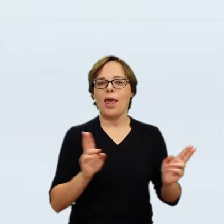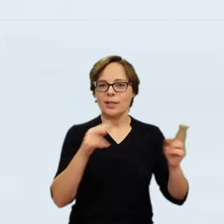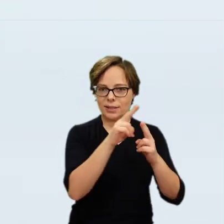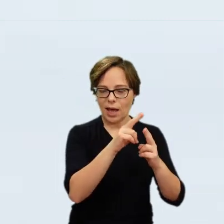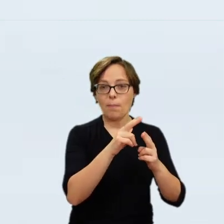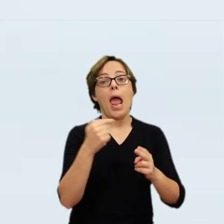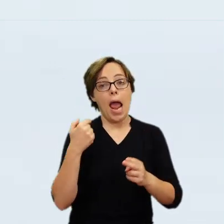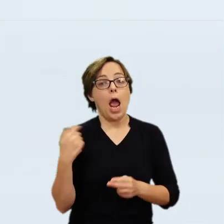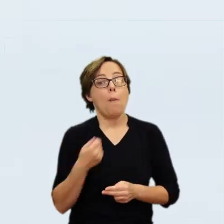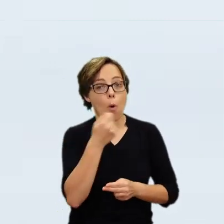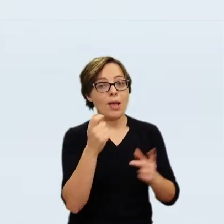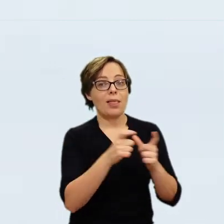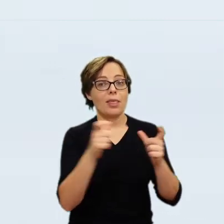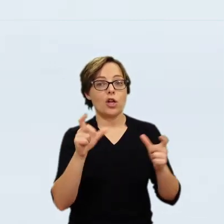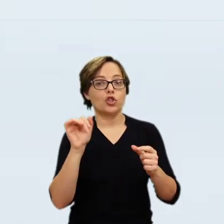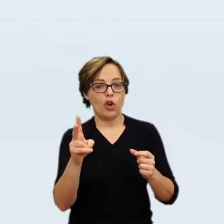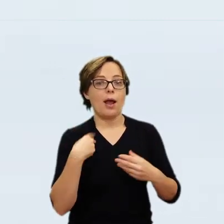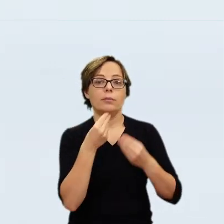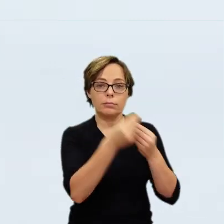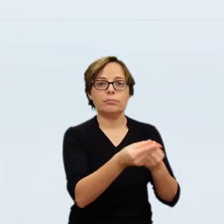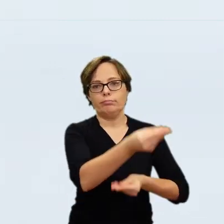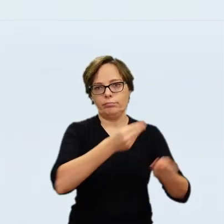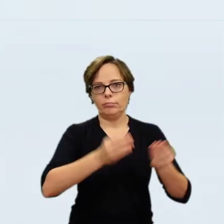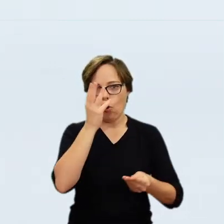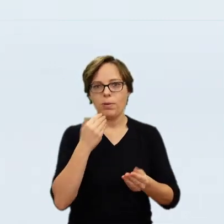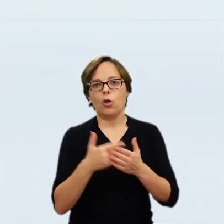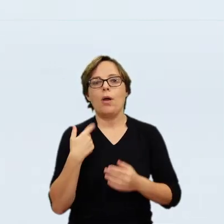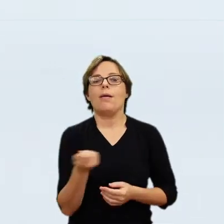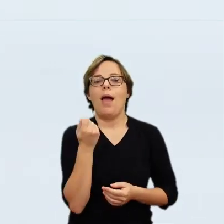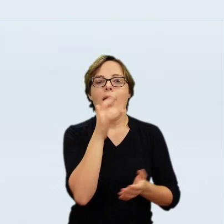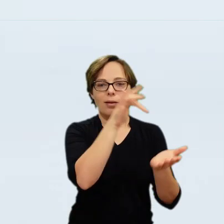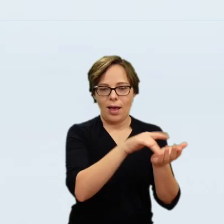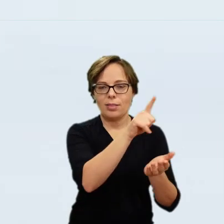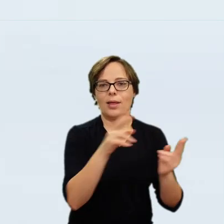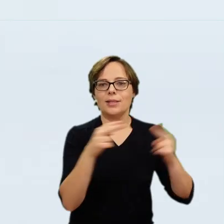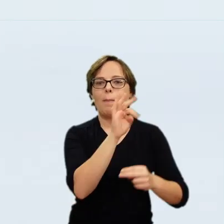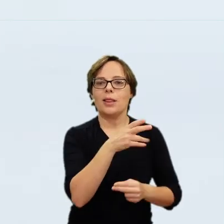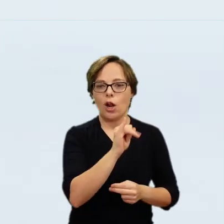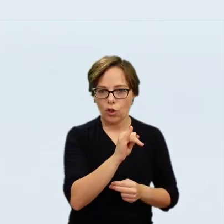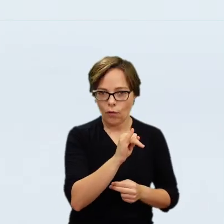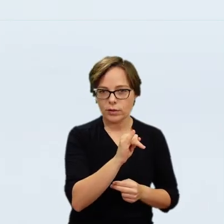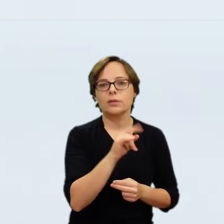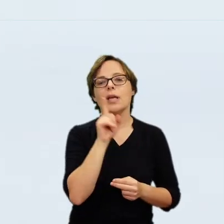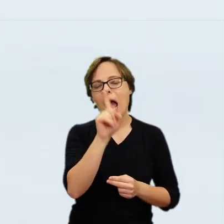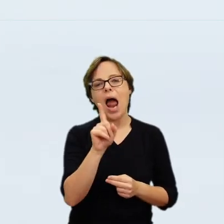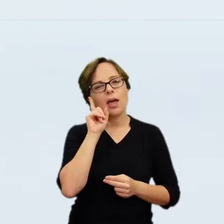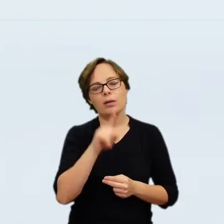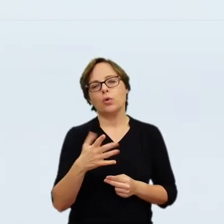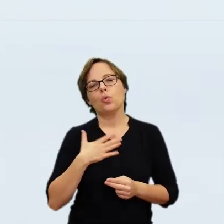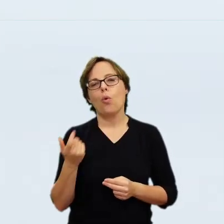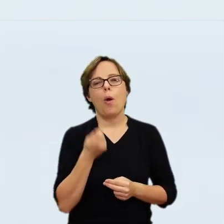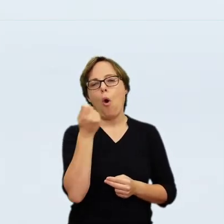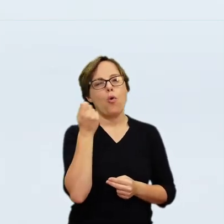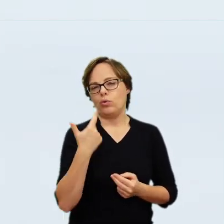second half of the 19th century, it seems to have been largely forgotten by four foreign scholars. Willem von Bode, the